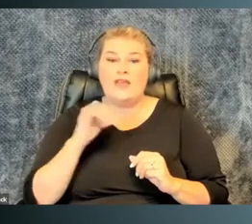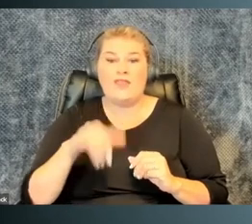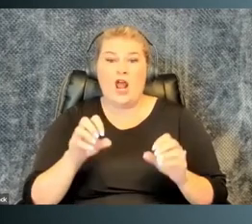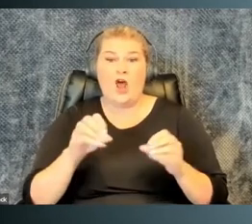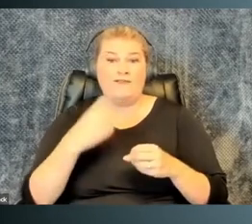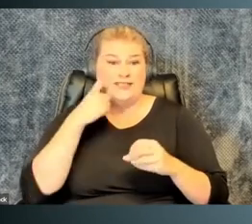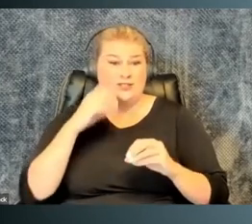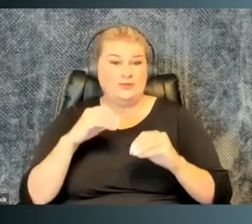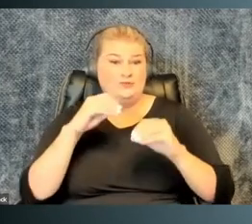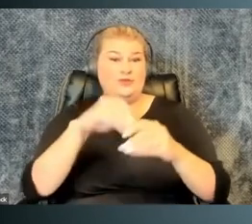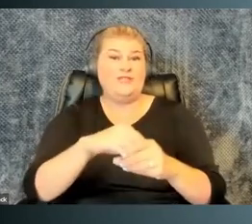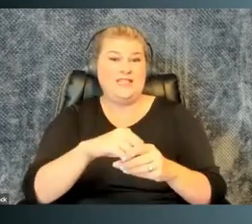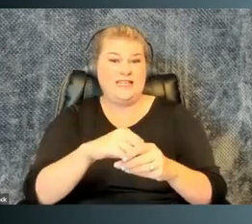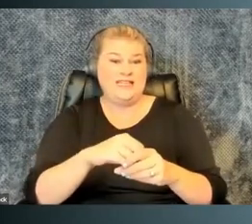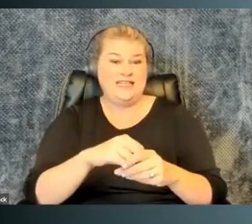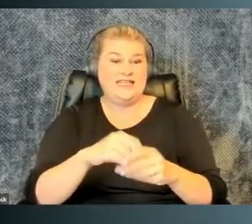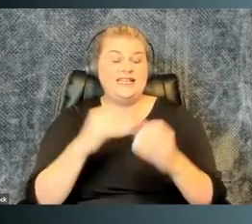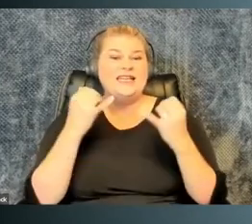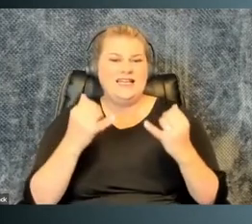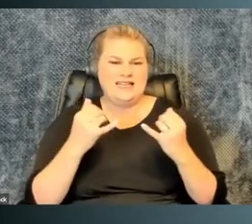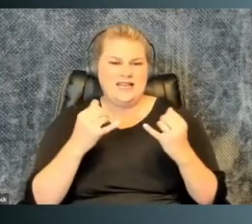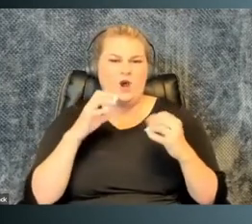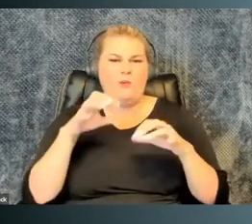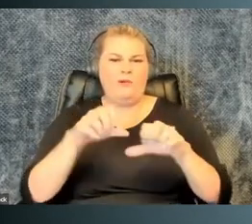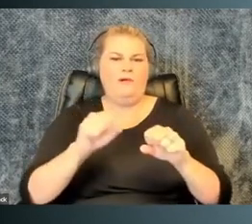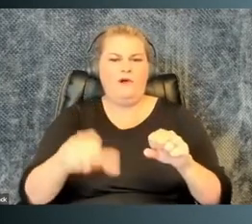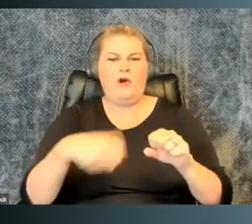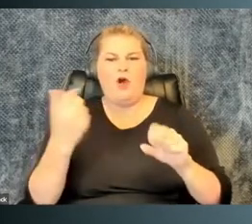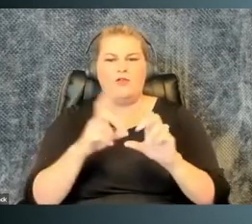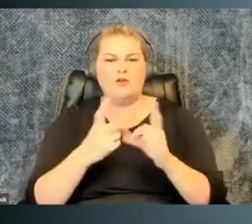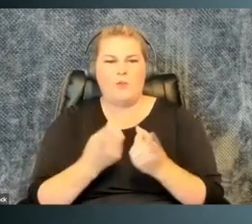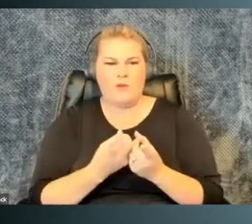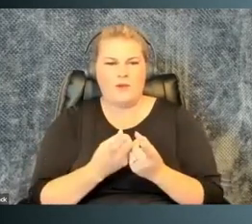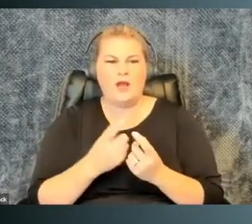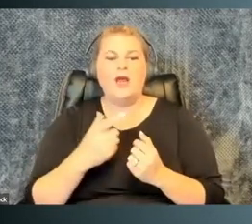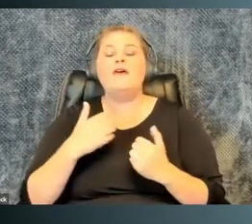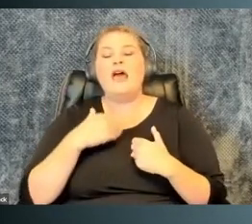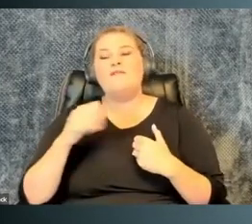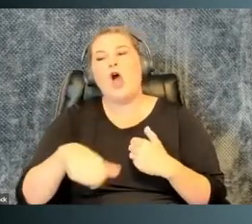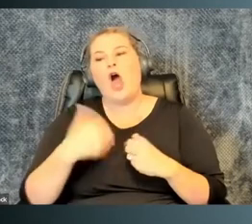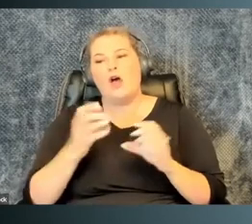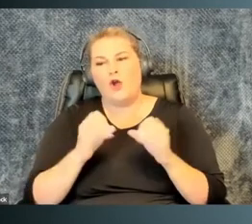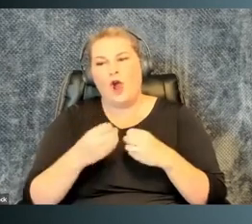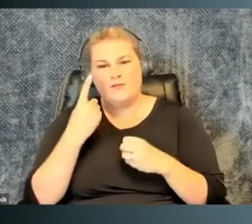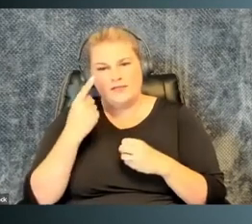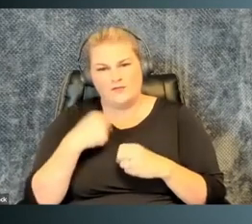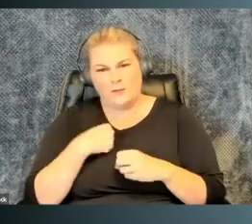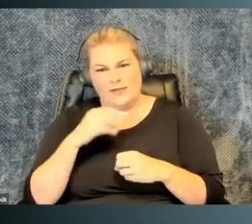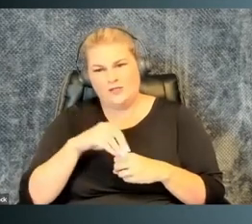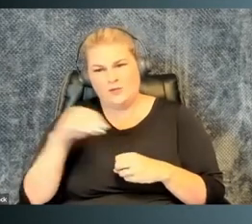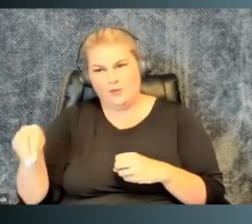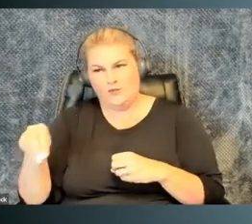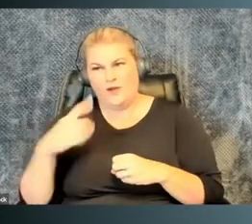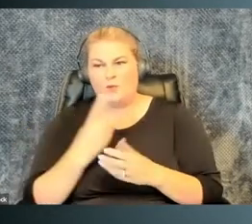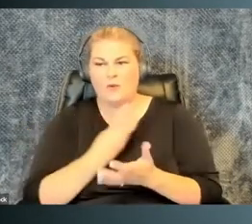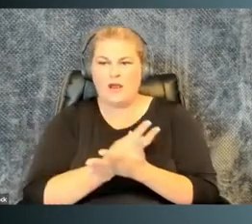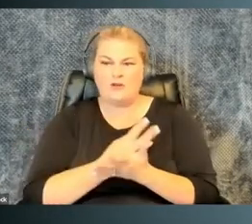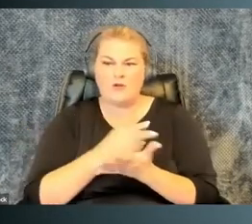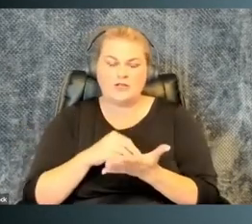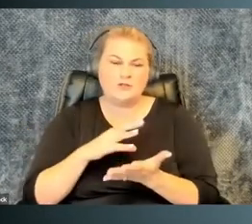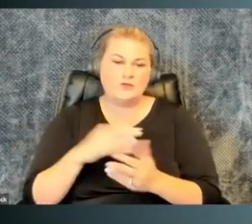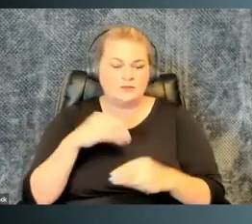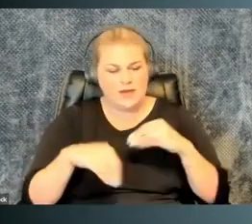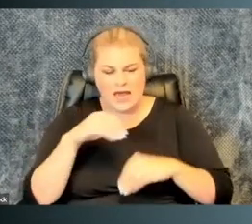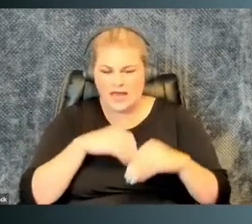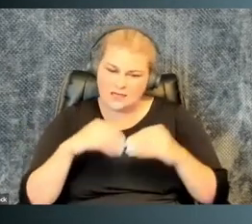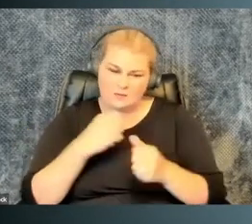And they told me the office I had just moved into was going to be taken by another department and they had a different office to move me into.